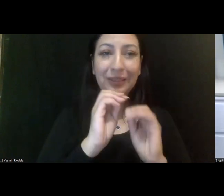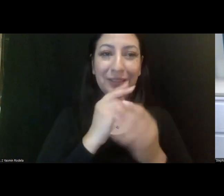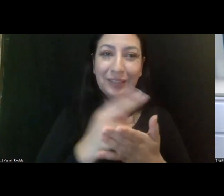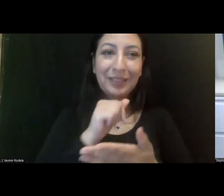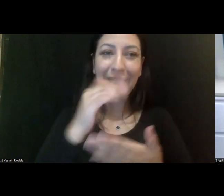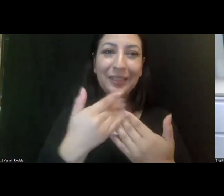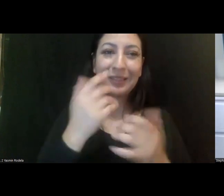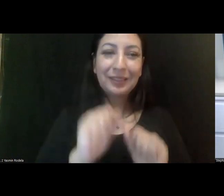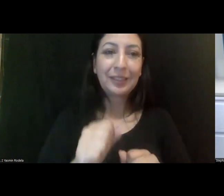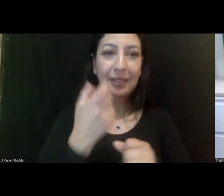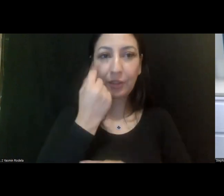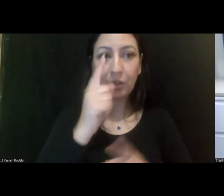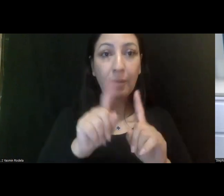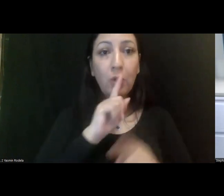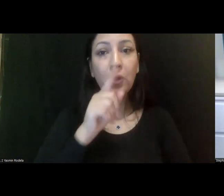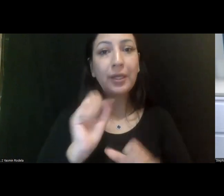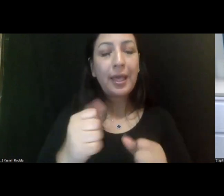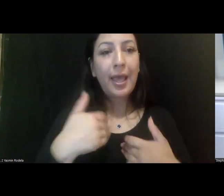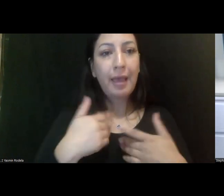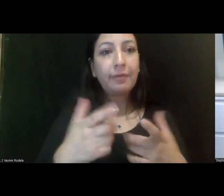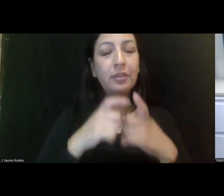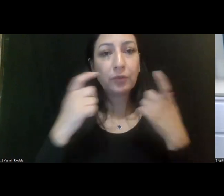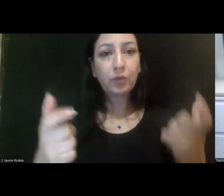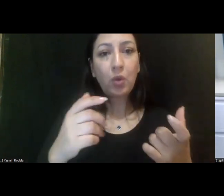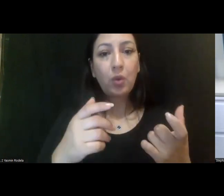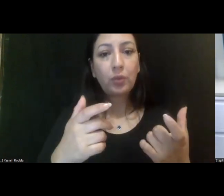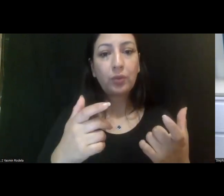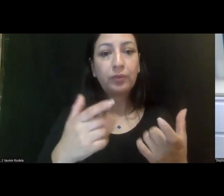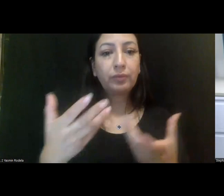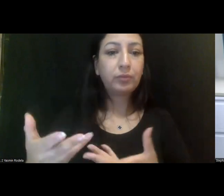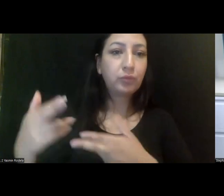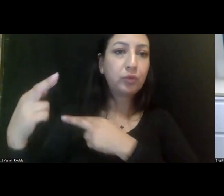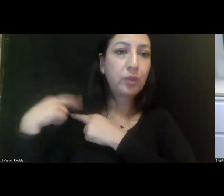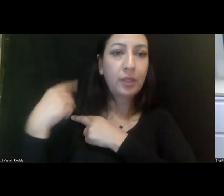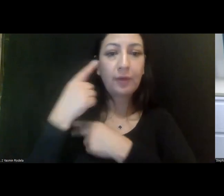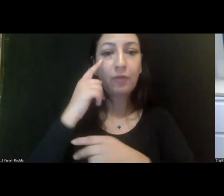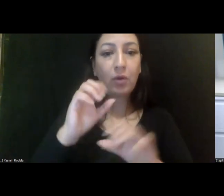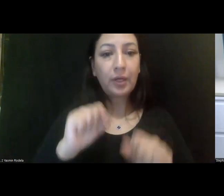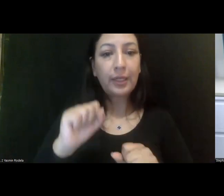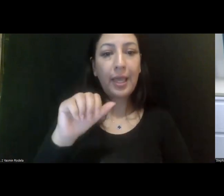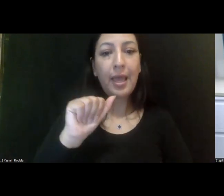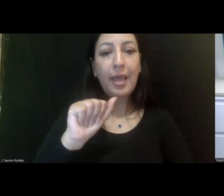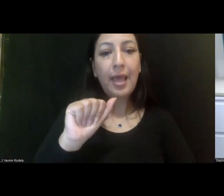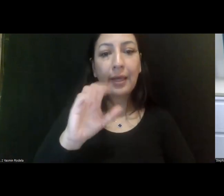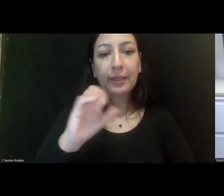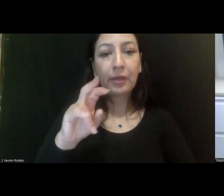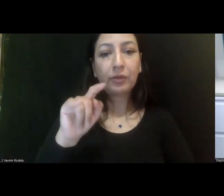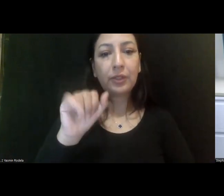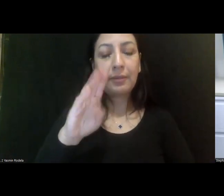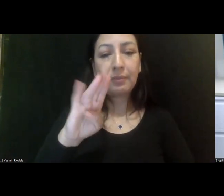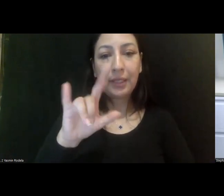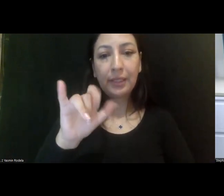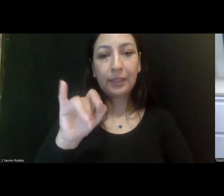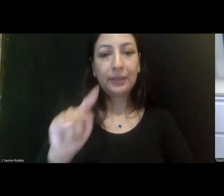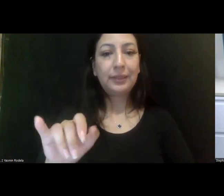easy to grasp, but it really is a significant overhaul of the accountability mechanisms that are associated with the public,